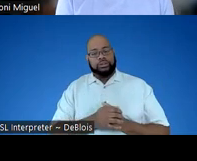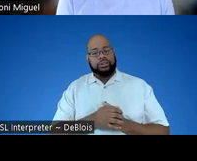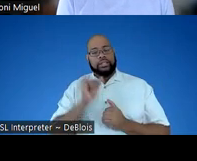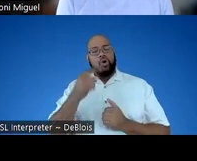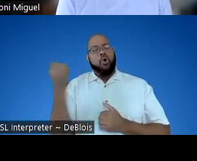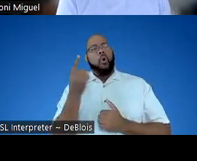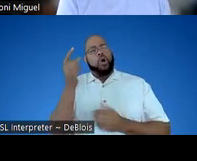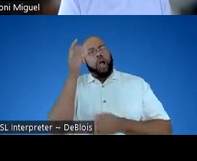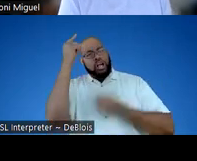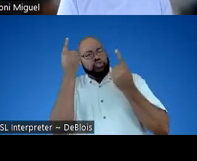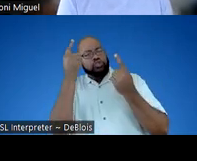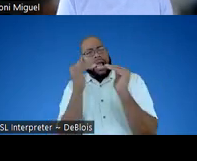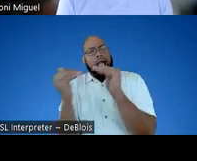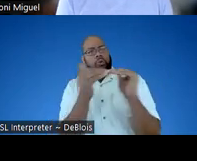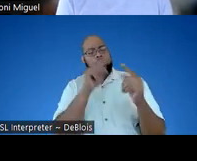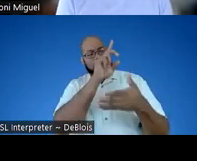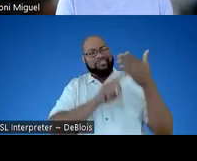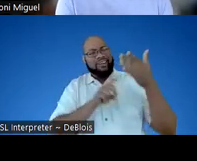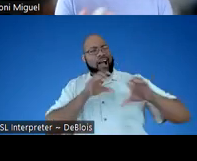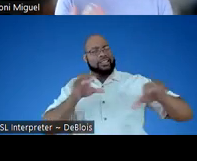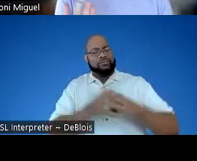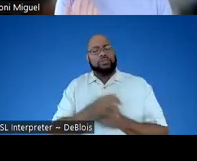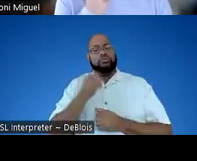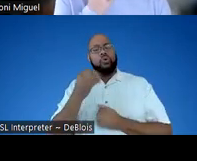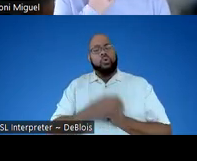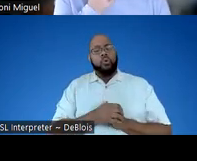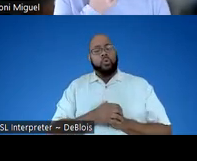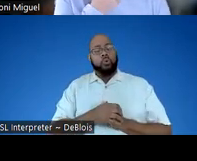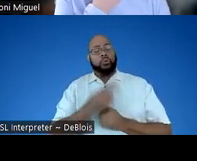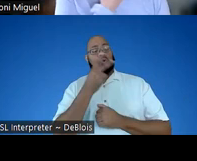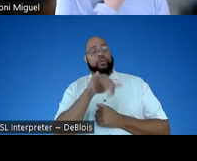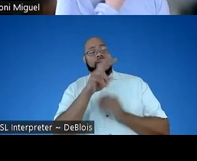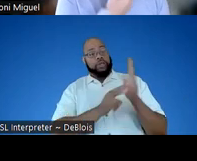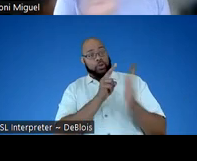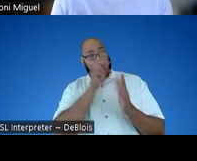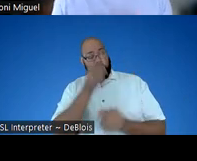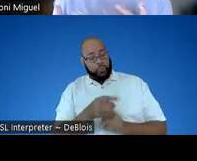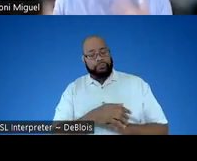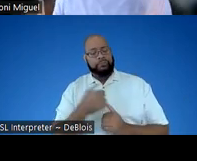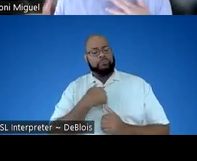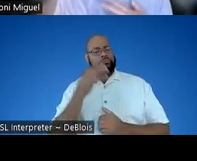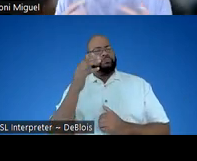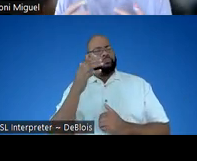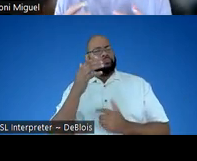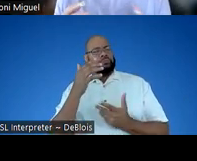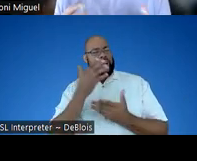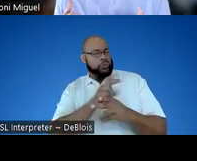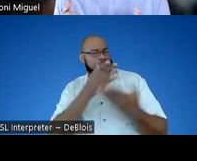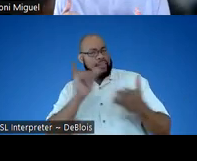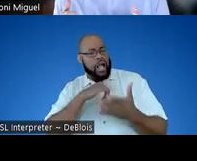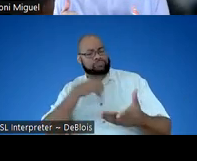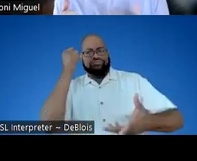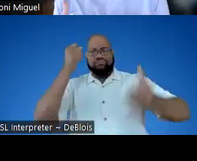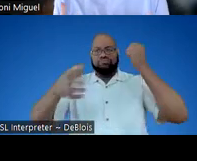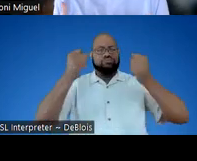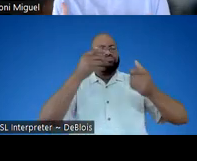they've always considered equity when designing activities. So as you saw in that video, I use sort of things that I grabbed from around